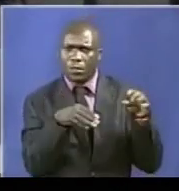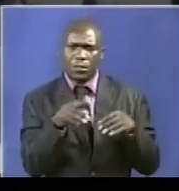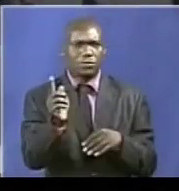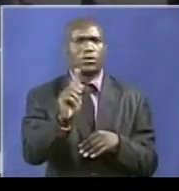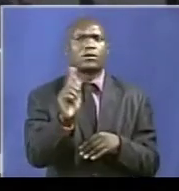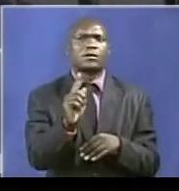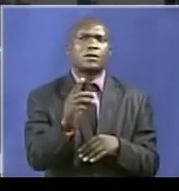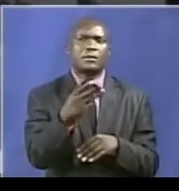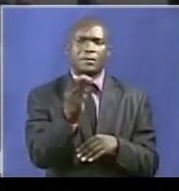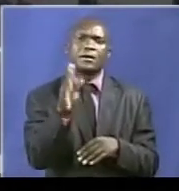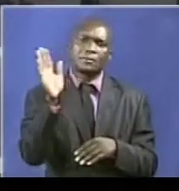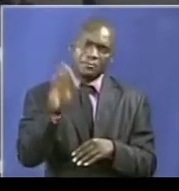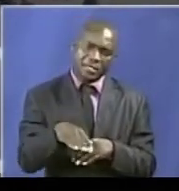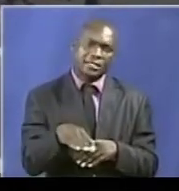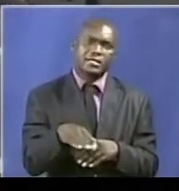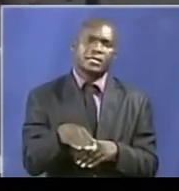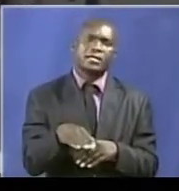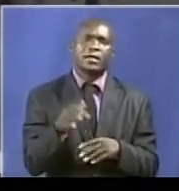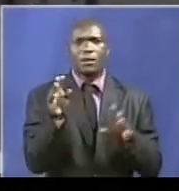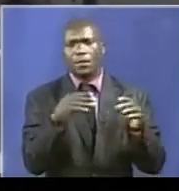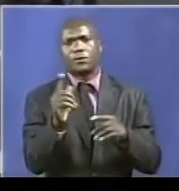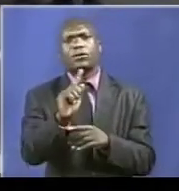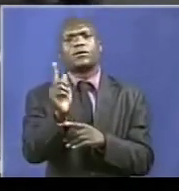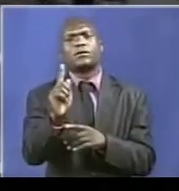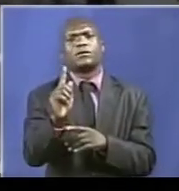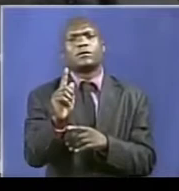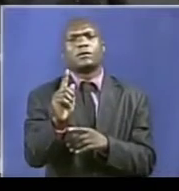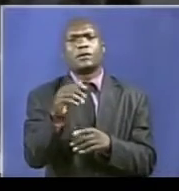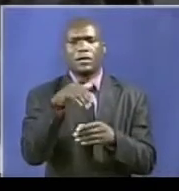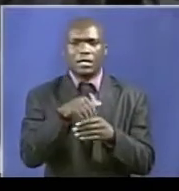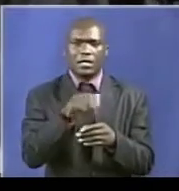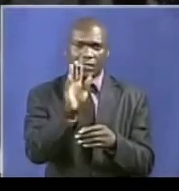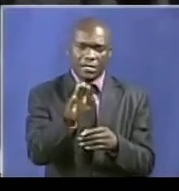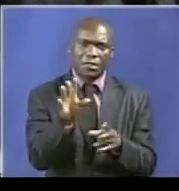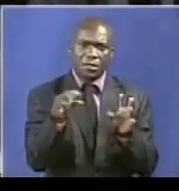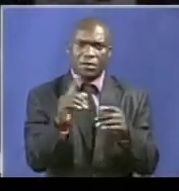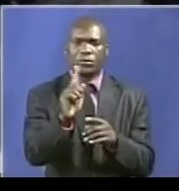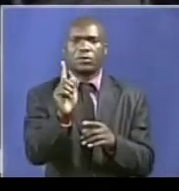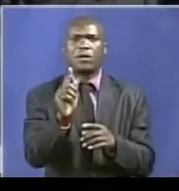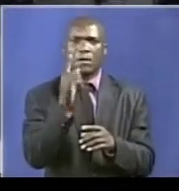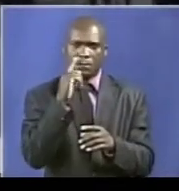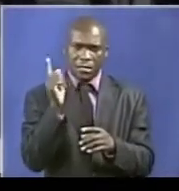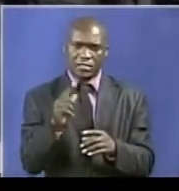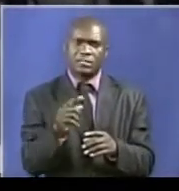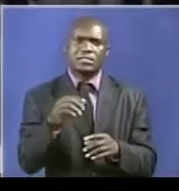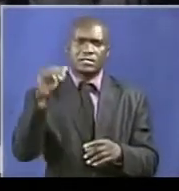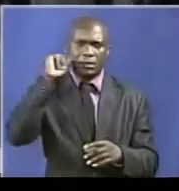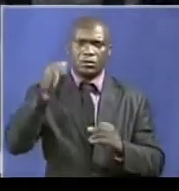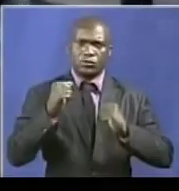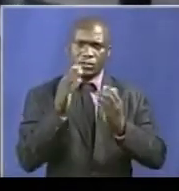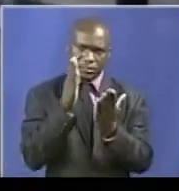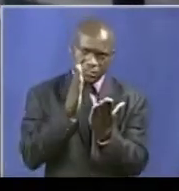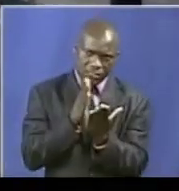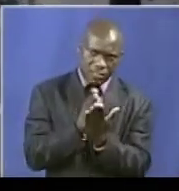It is straightforward.